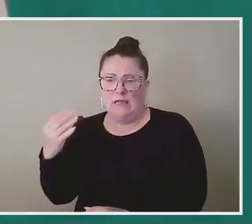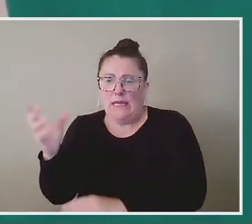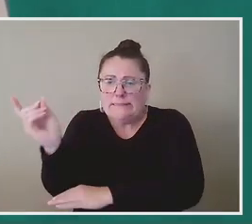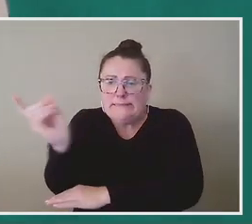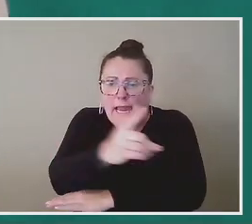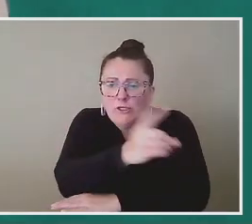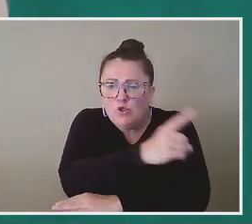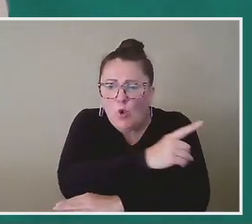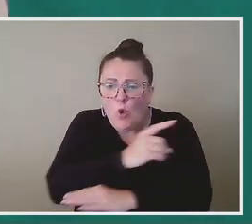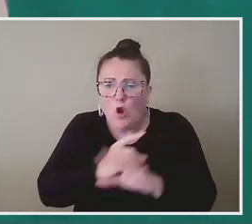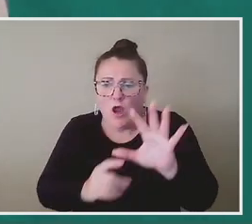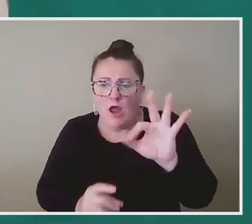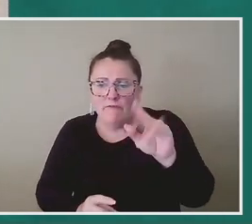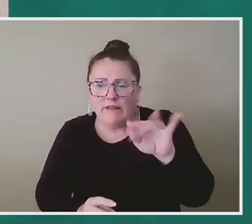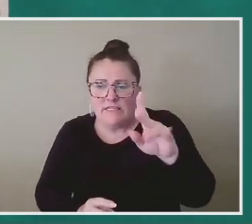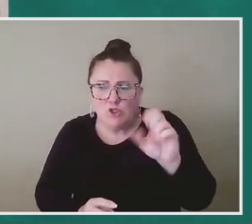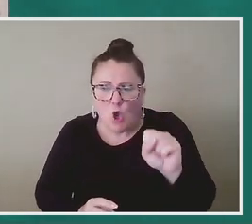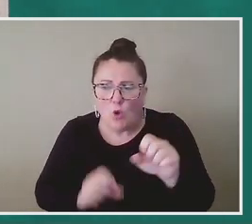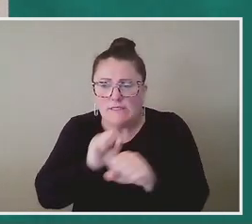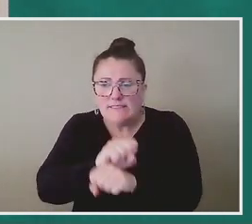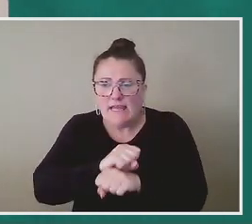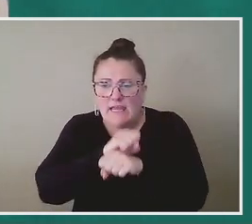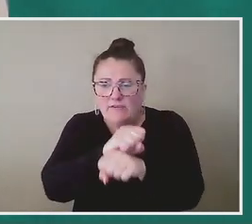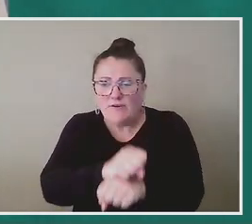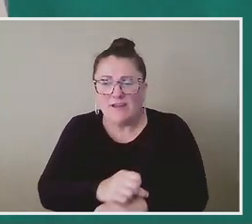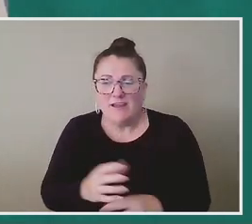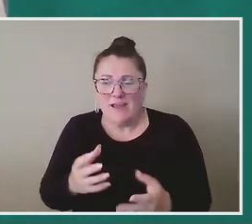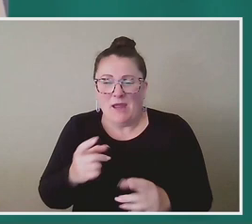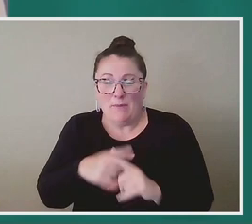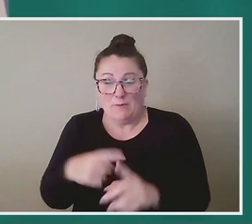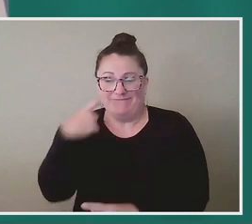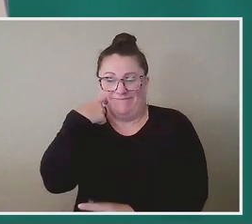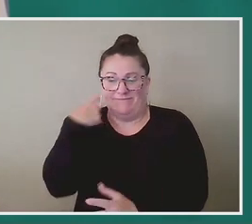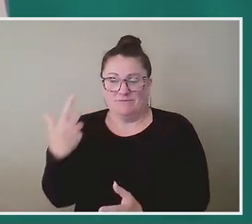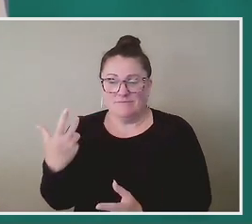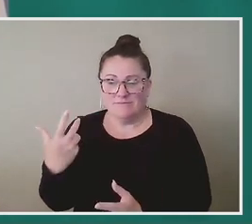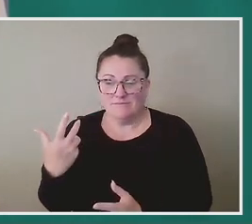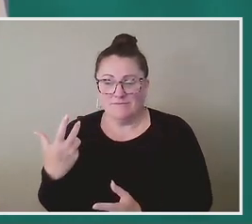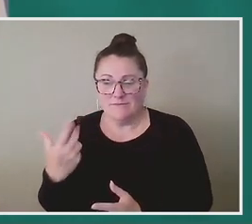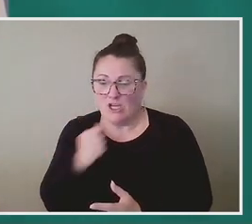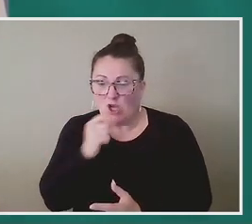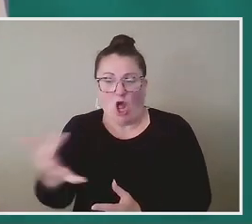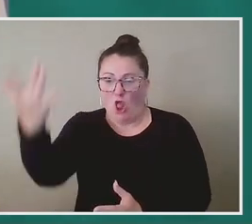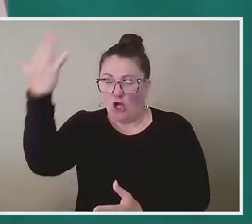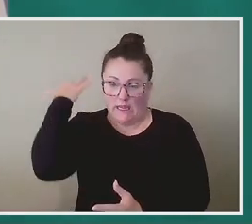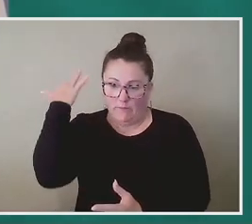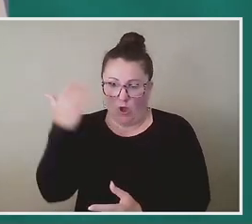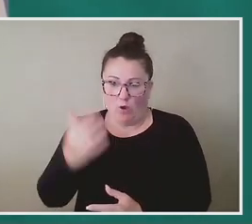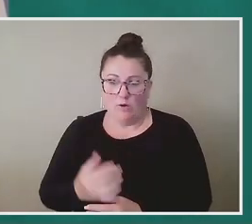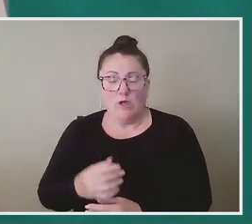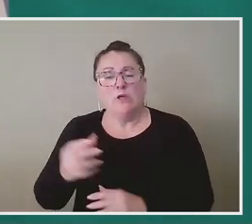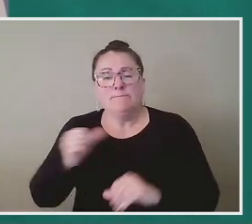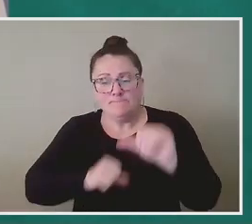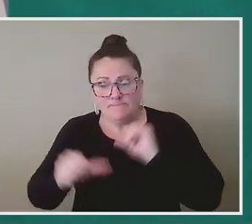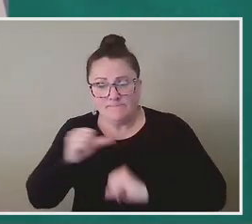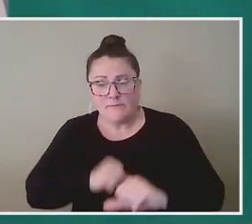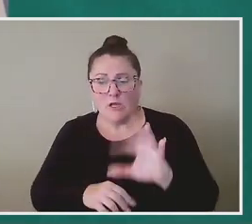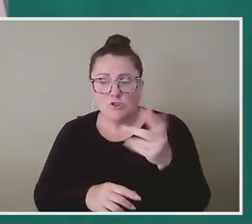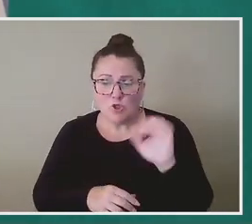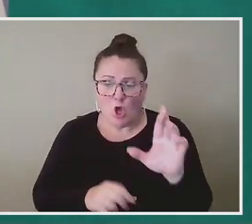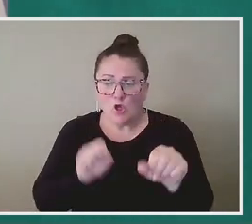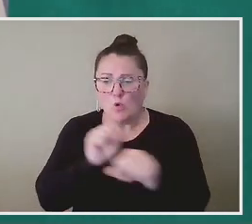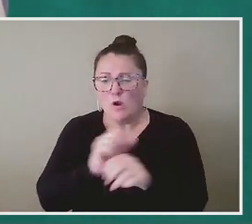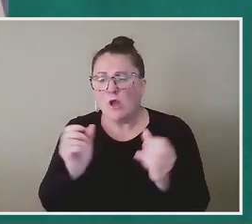wasn't actually that long ago. And I think when you spend time with these scholars and their work, you get a more intimate